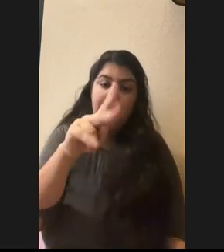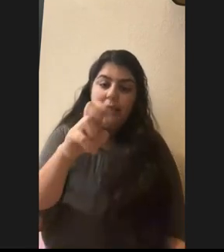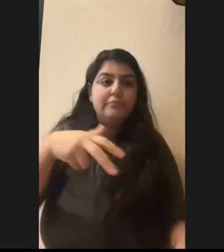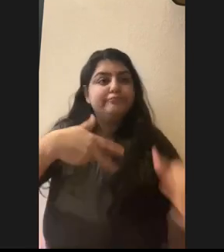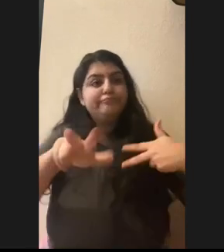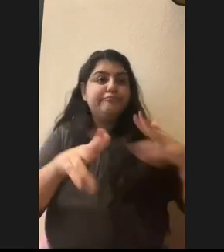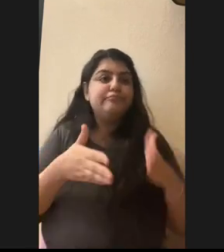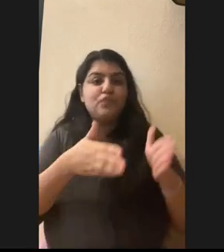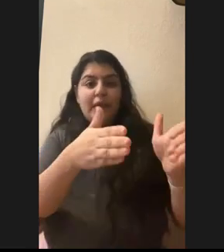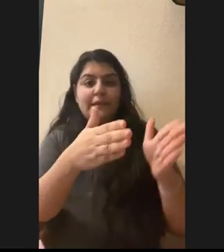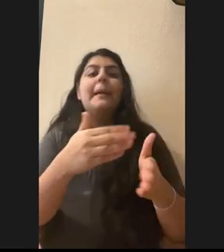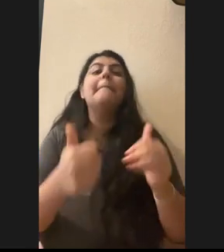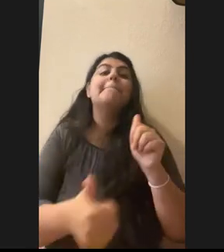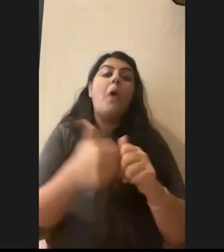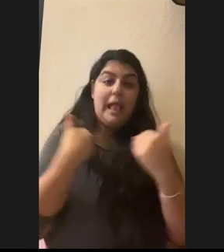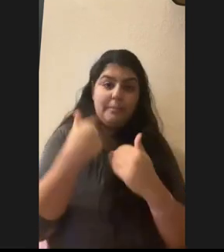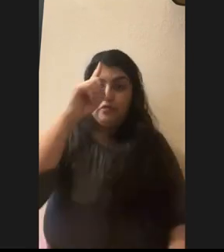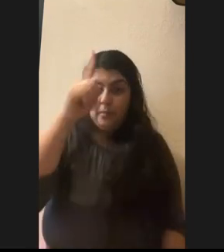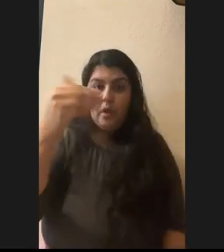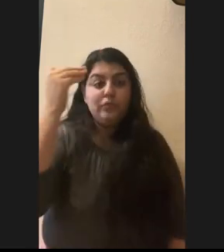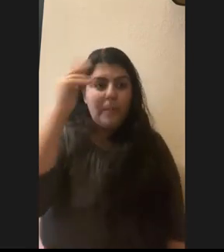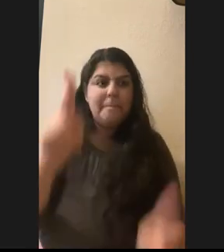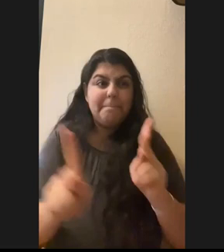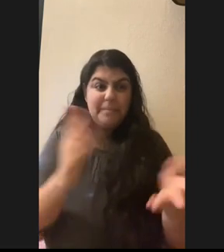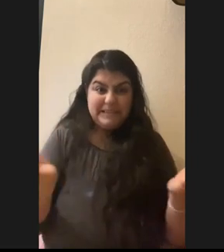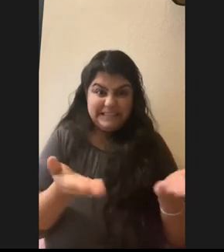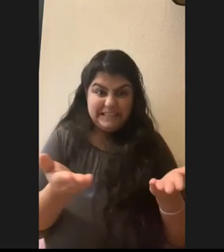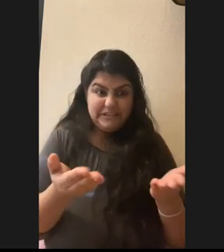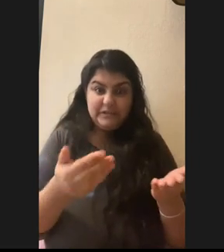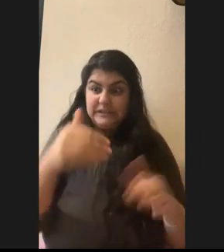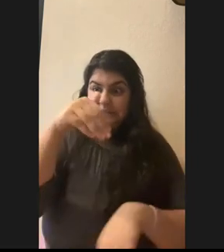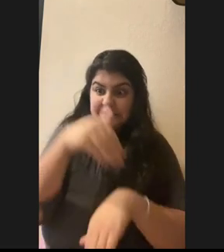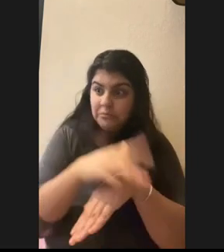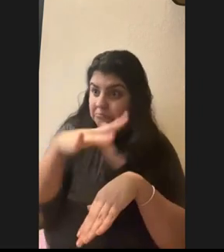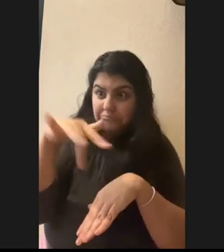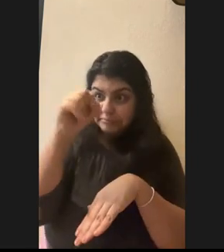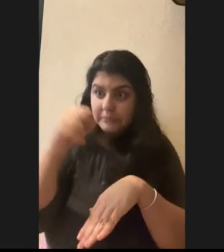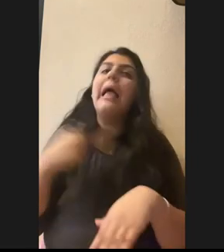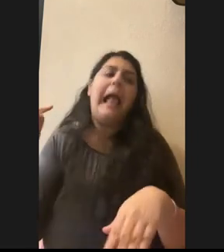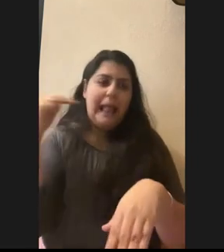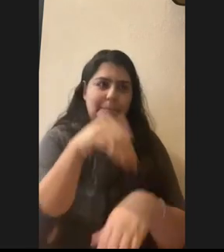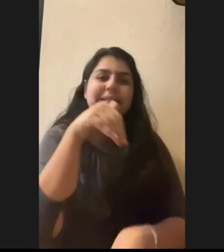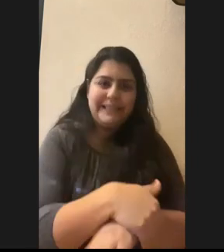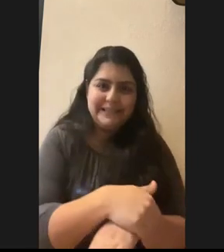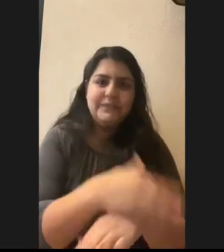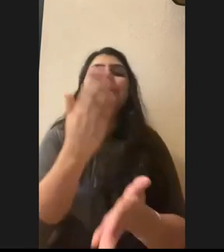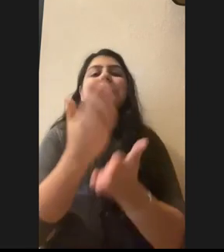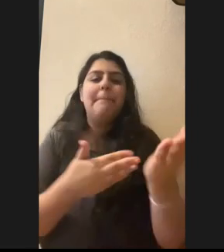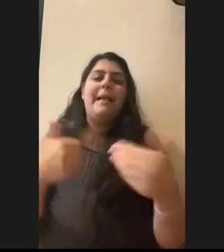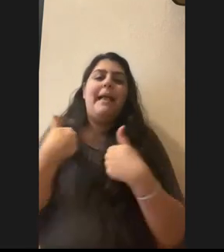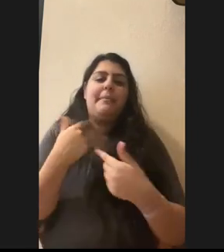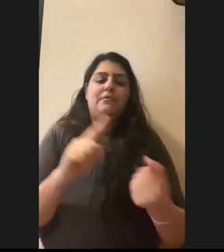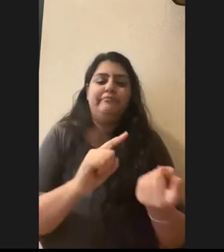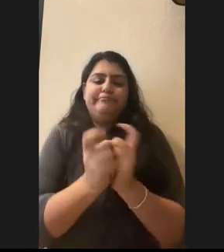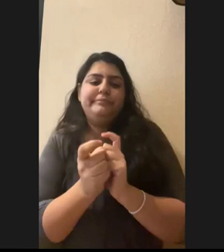pretty smart. Most species are very smart and they'll learn, oh, people aren't here at night. So I can still come at night. So some animals will just adjust their time. They're